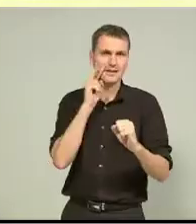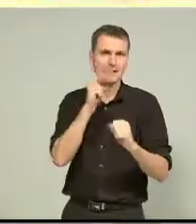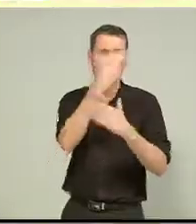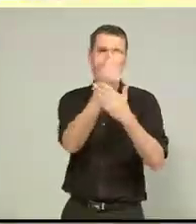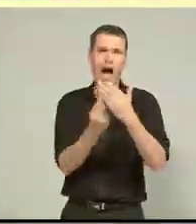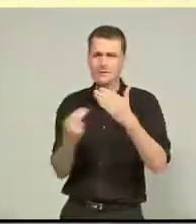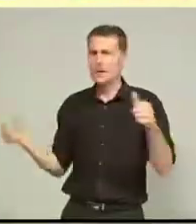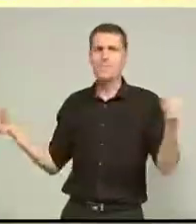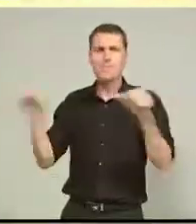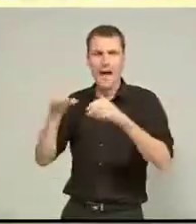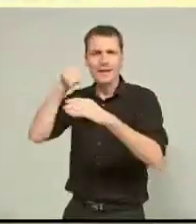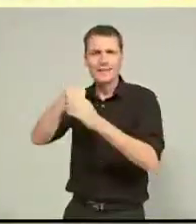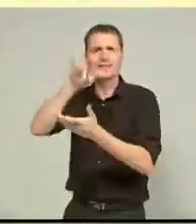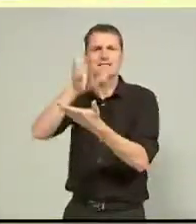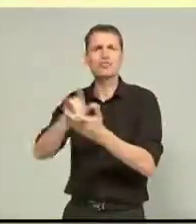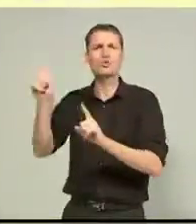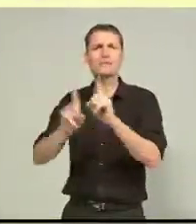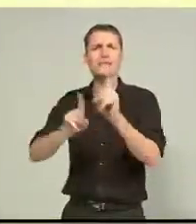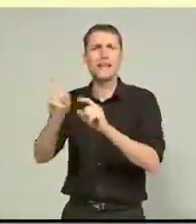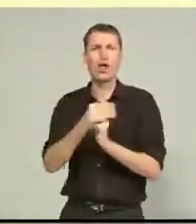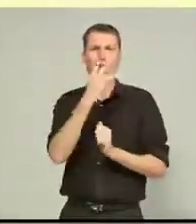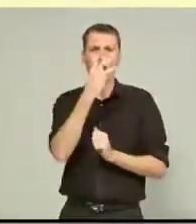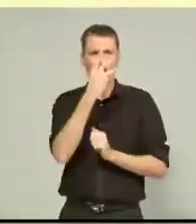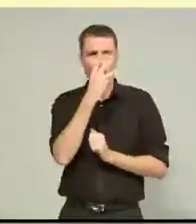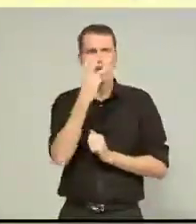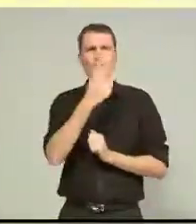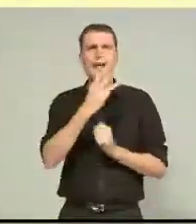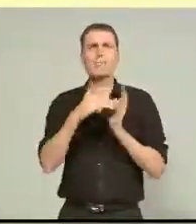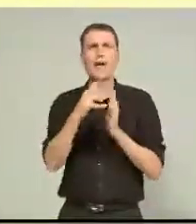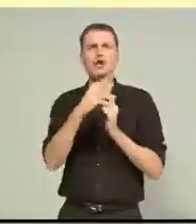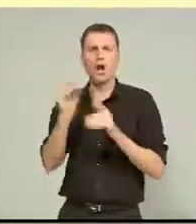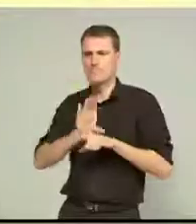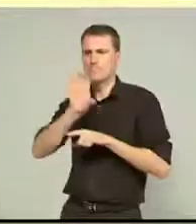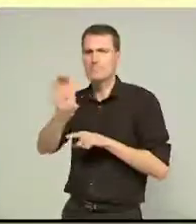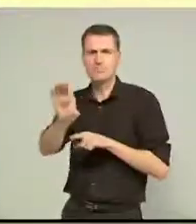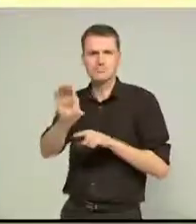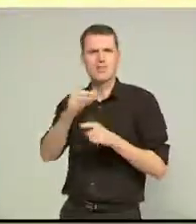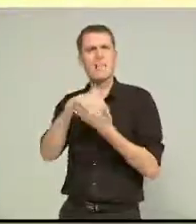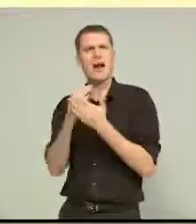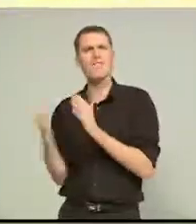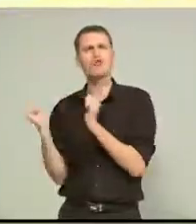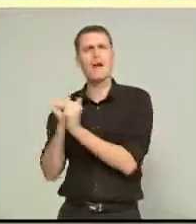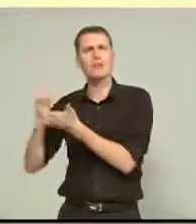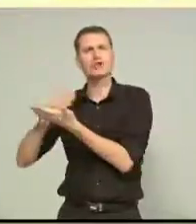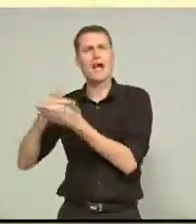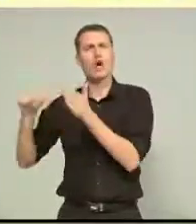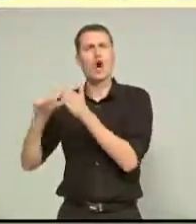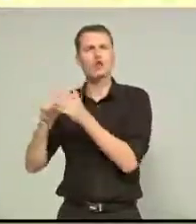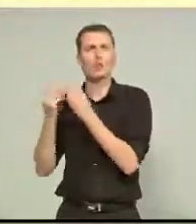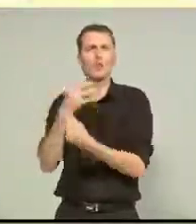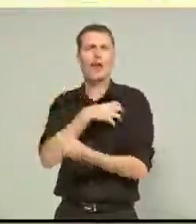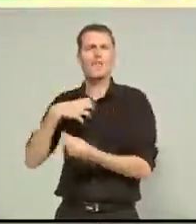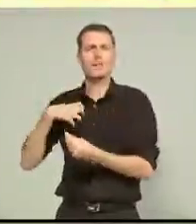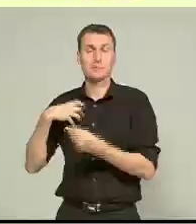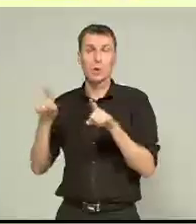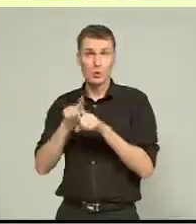into the city centre. They're investing $30 million as part of their cost-sharing agreement with the Crown, as well as providing car parking